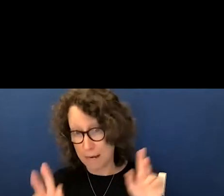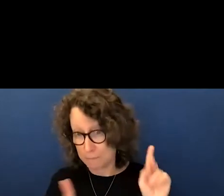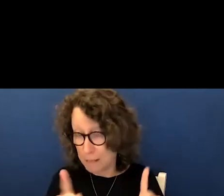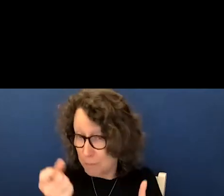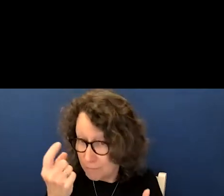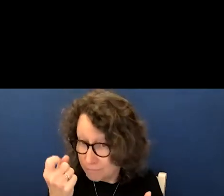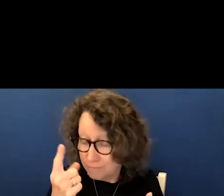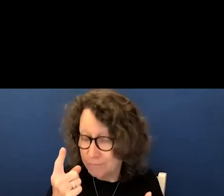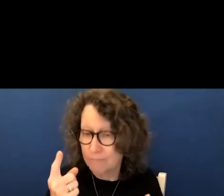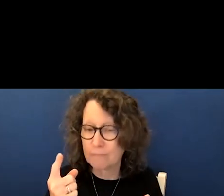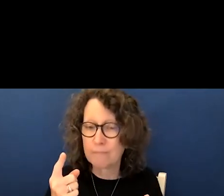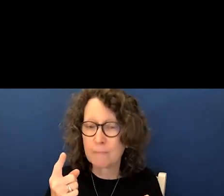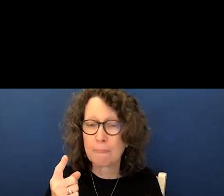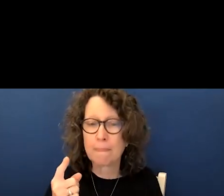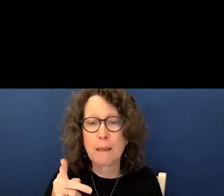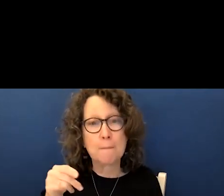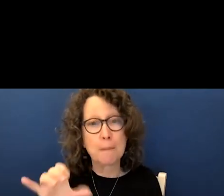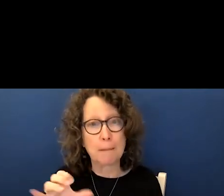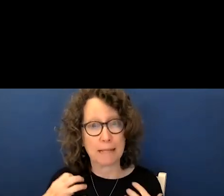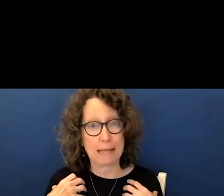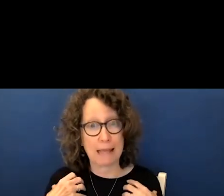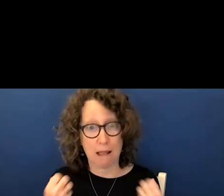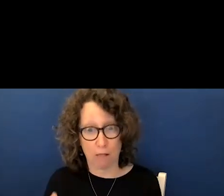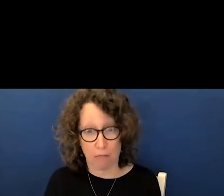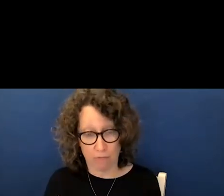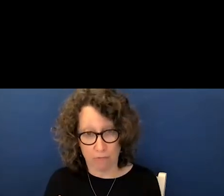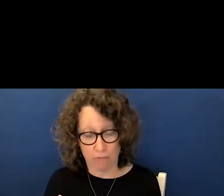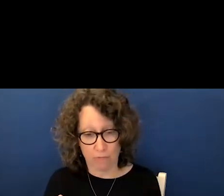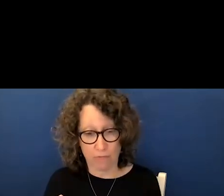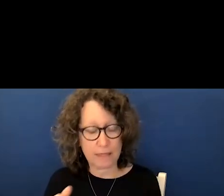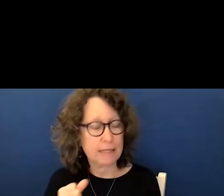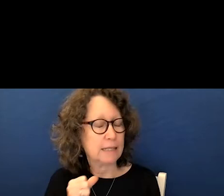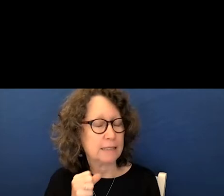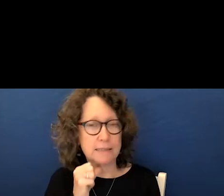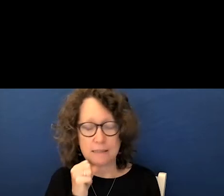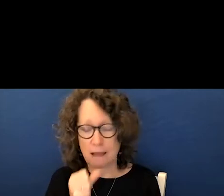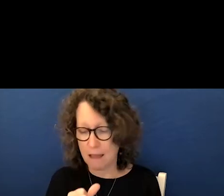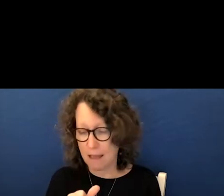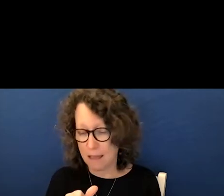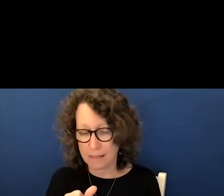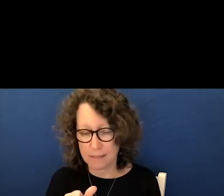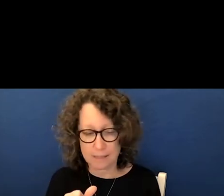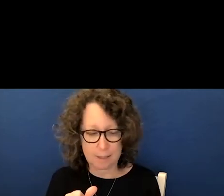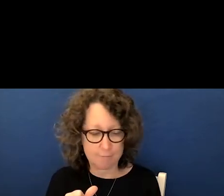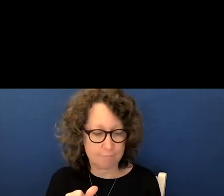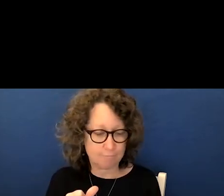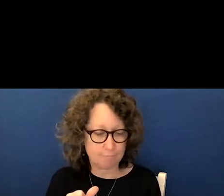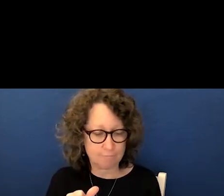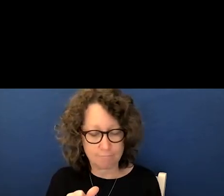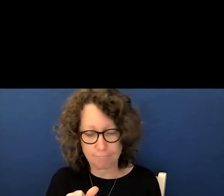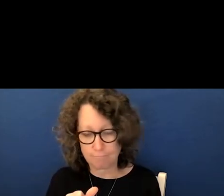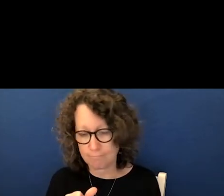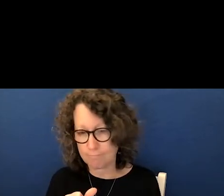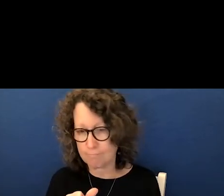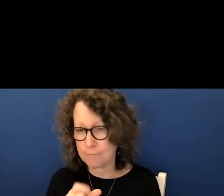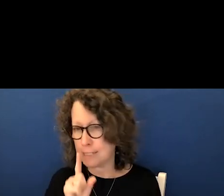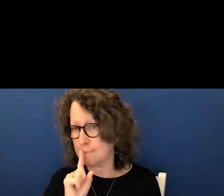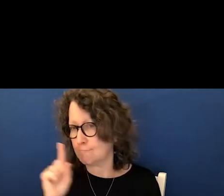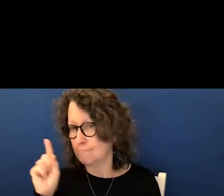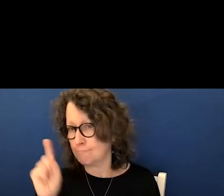that public health county public health does not um uh dictate